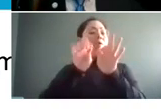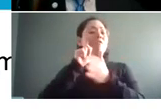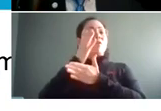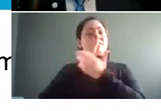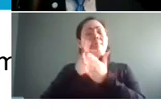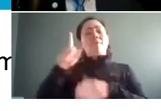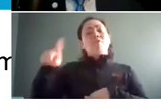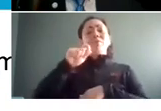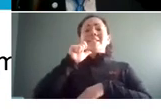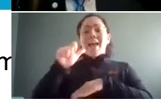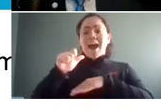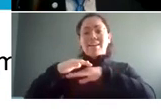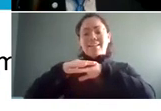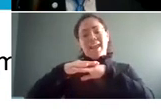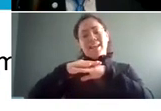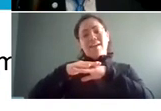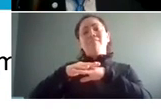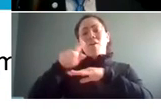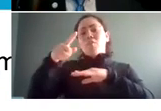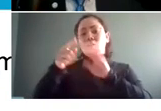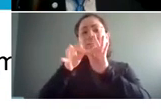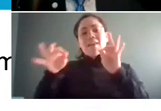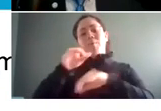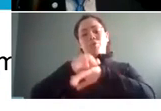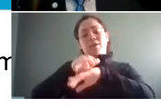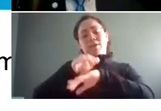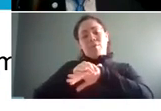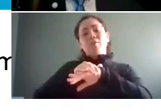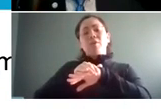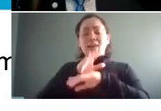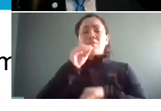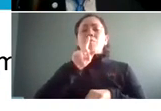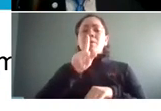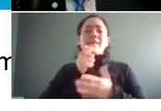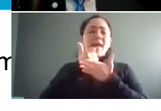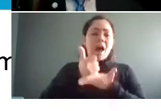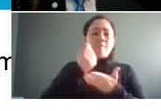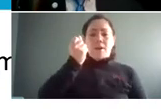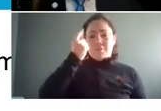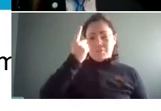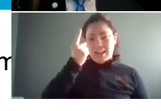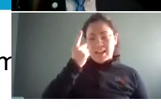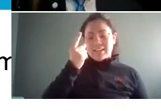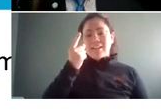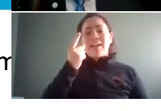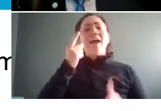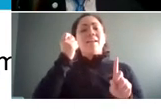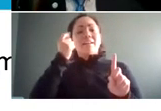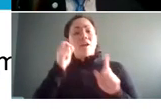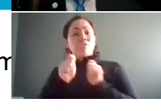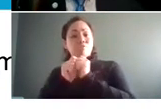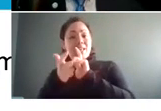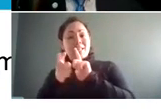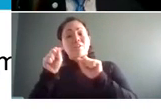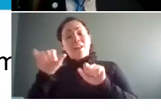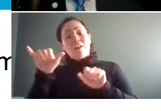-native english speakers to connect with that information and really understand it and just a note translation can also